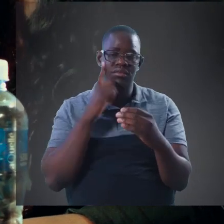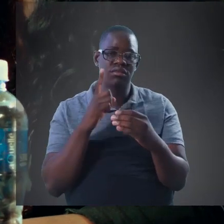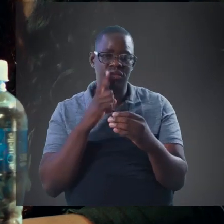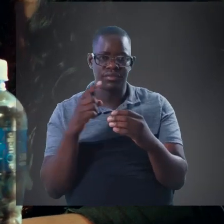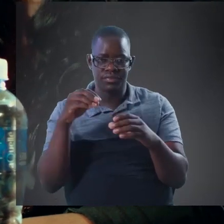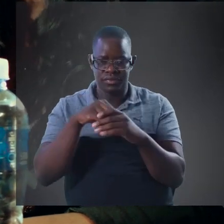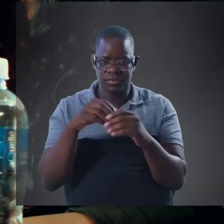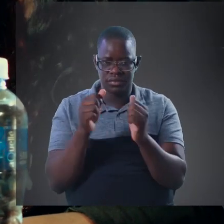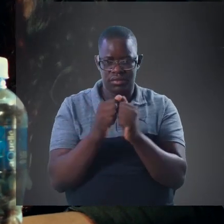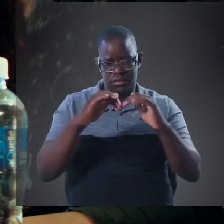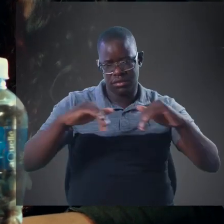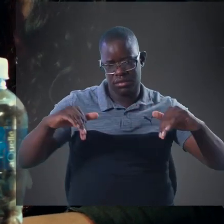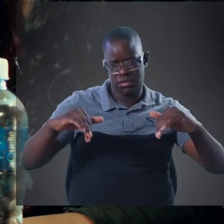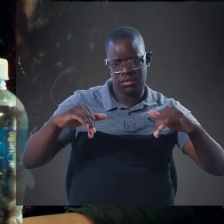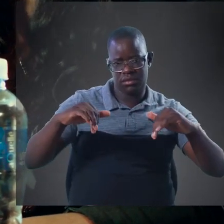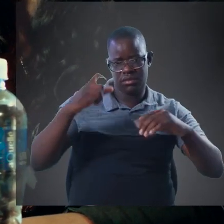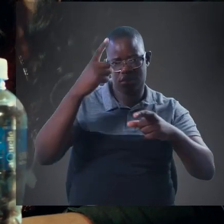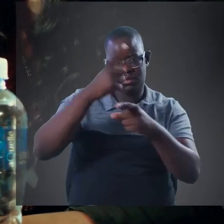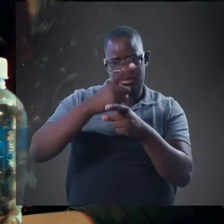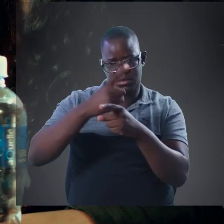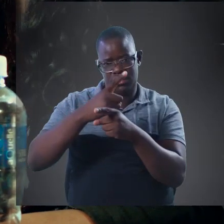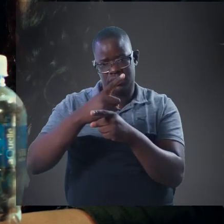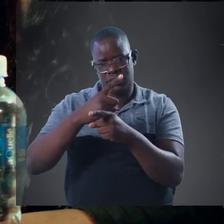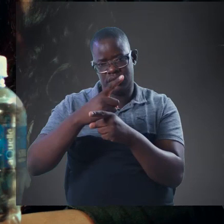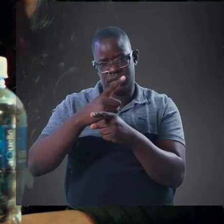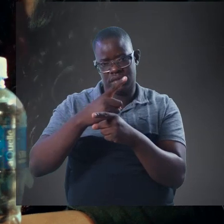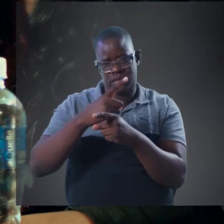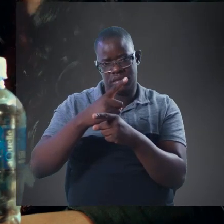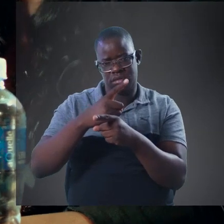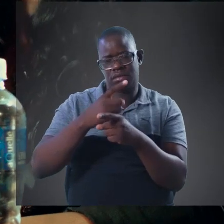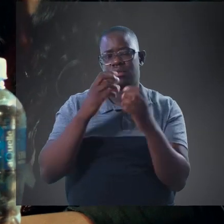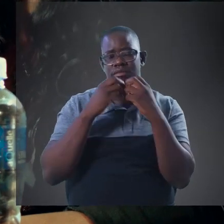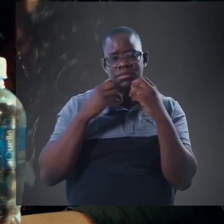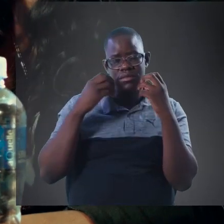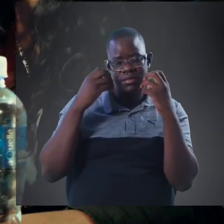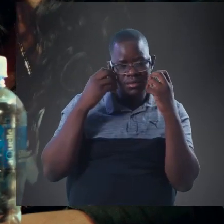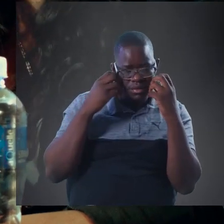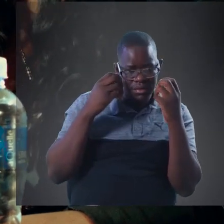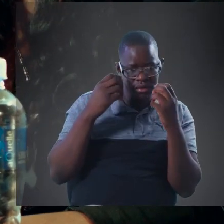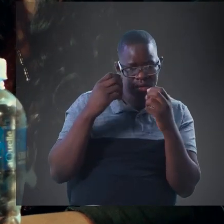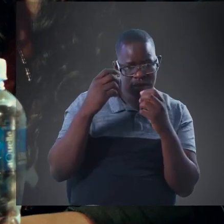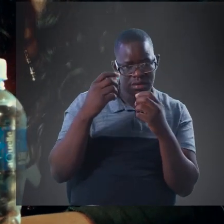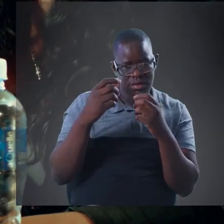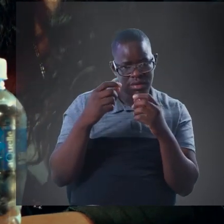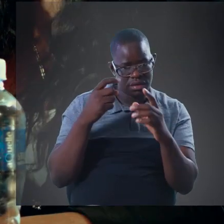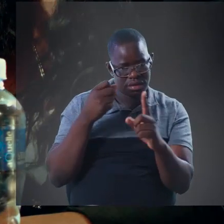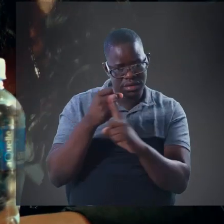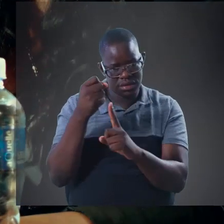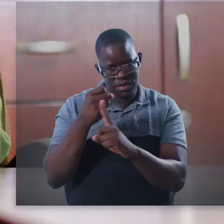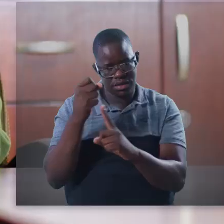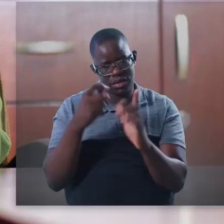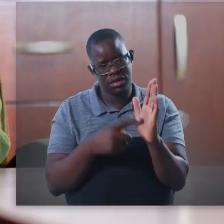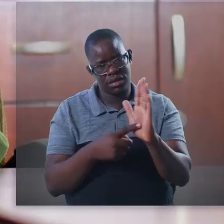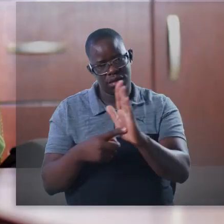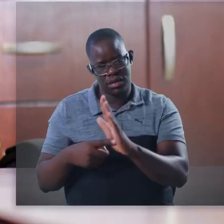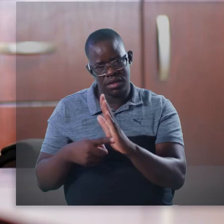groups of people who were at war with each other. Now, to facilitate the uniting of these two opposing groups, the government, under the leadership of